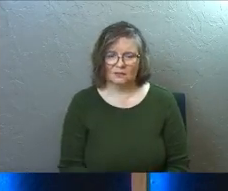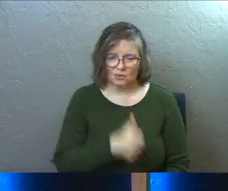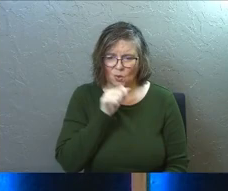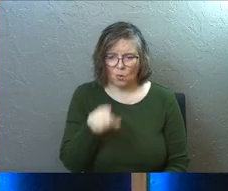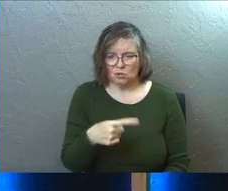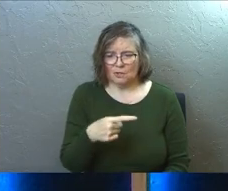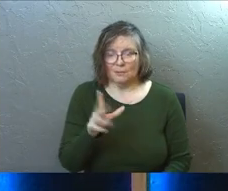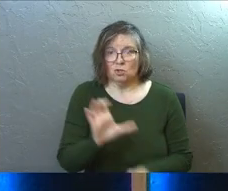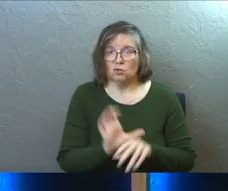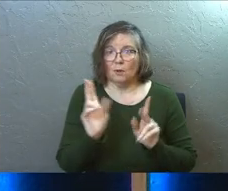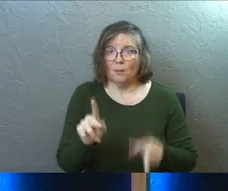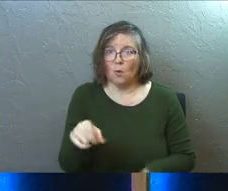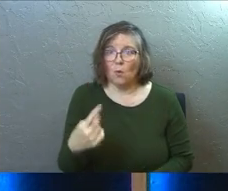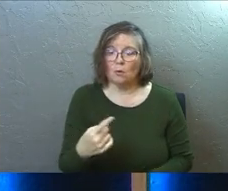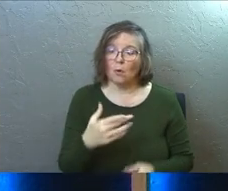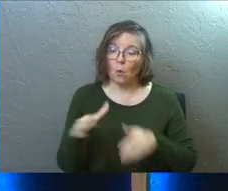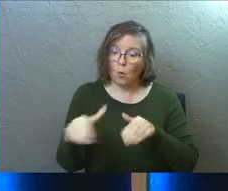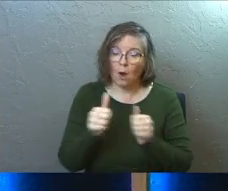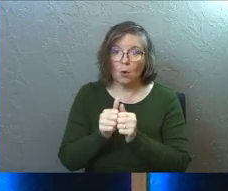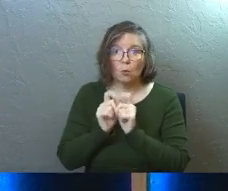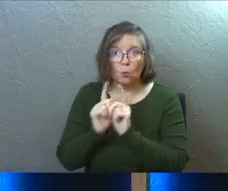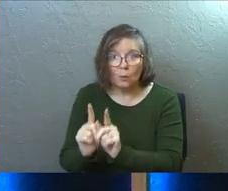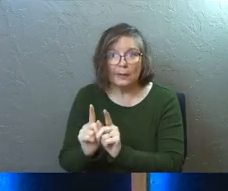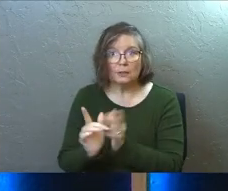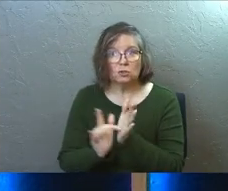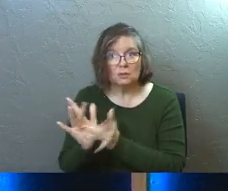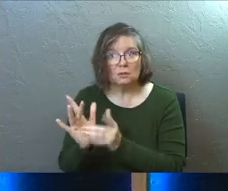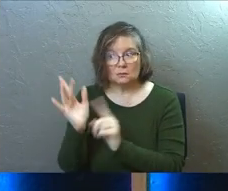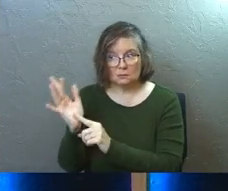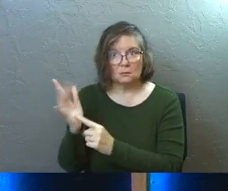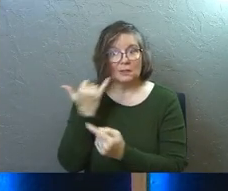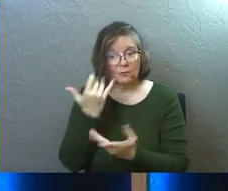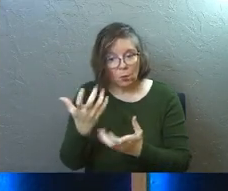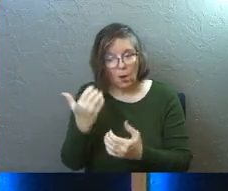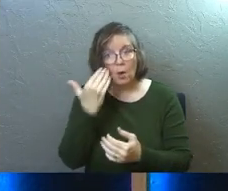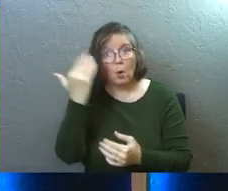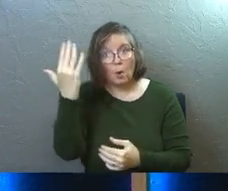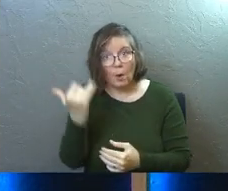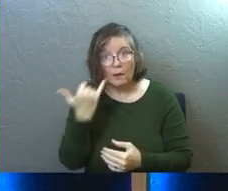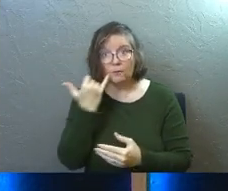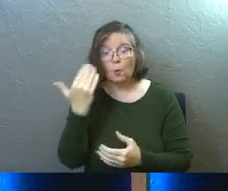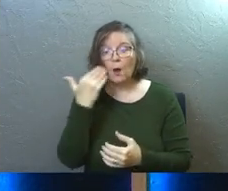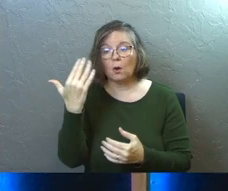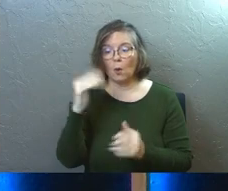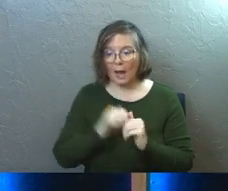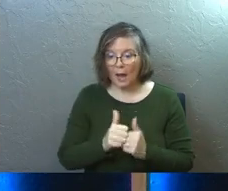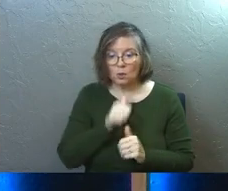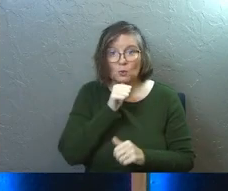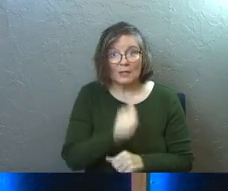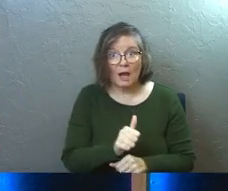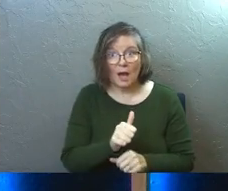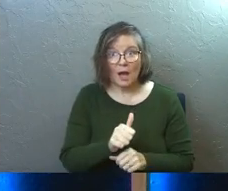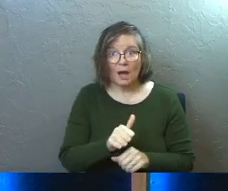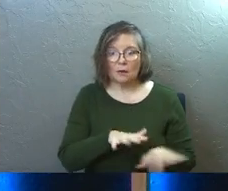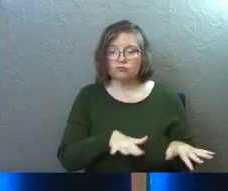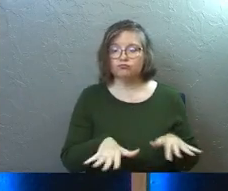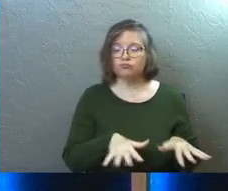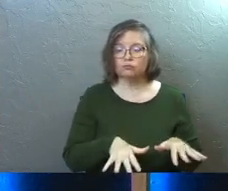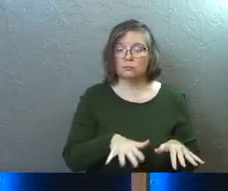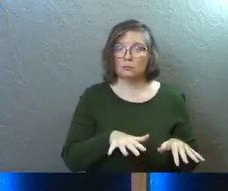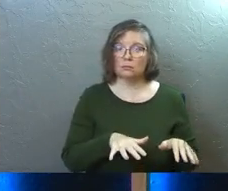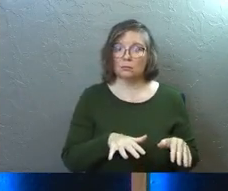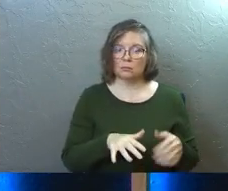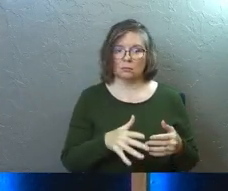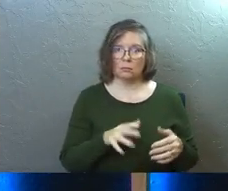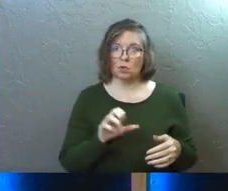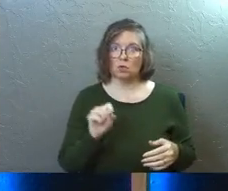Don't just be a church person. Walk with Jesus. Like if you want to know why, if you want to know how to not coast, that's the title of the